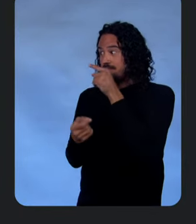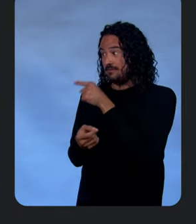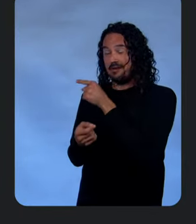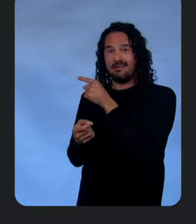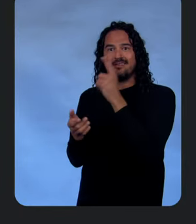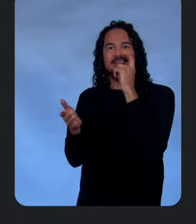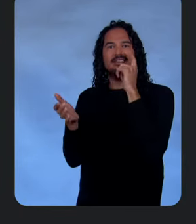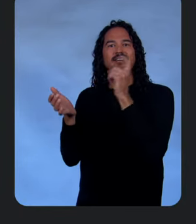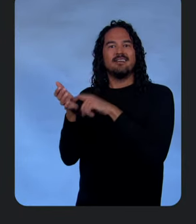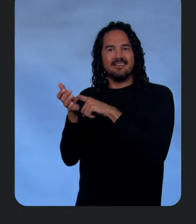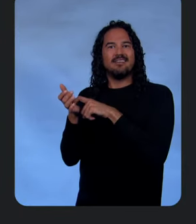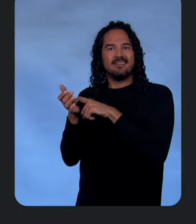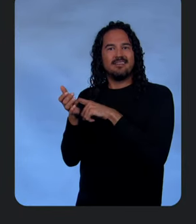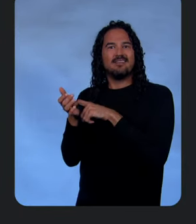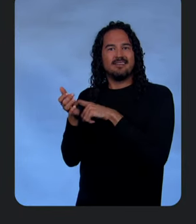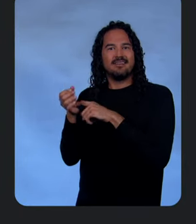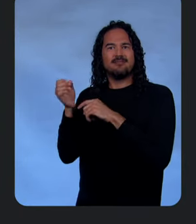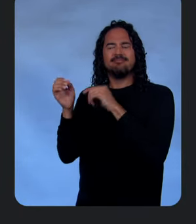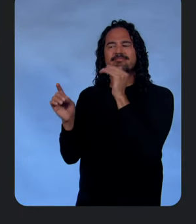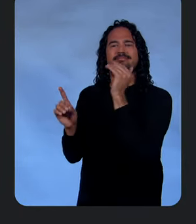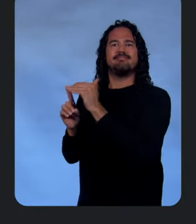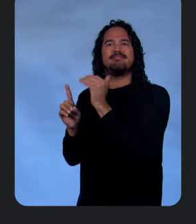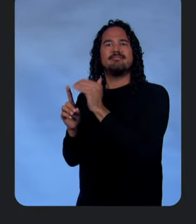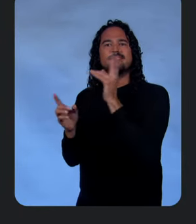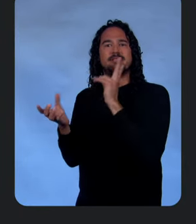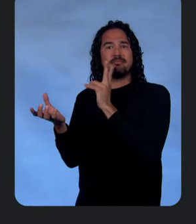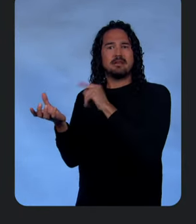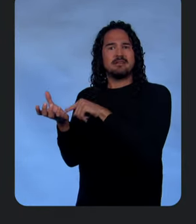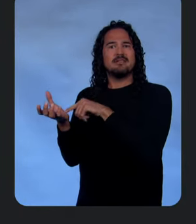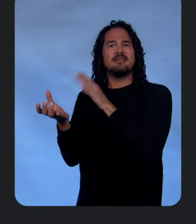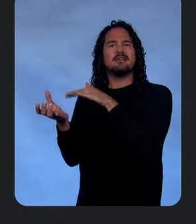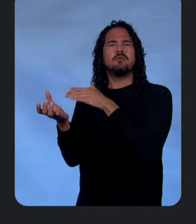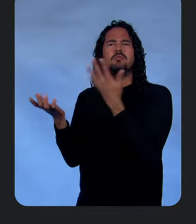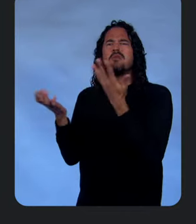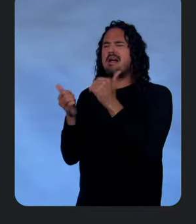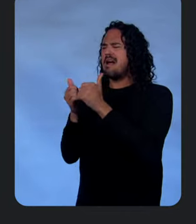and ask you just what is the command to remove the firewall rule above?